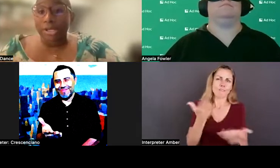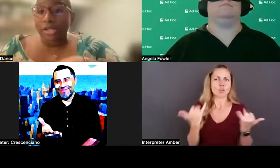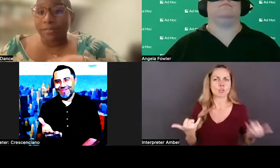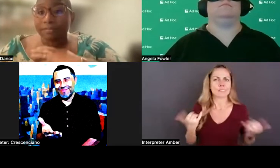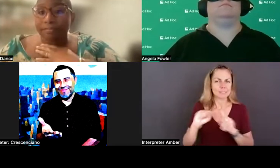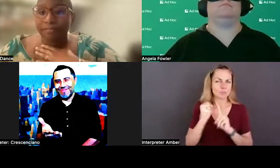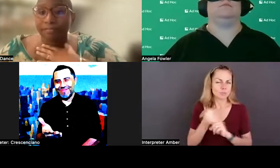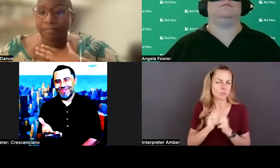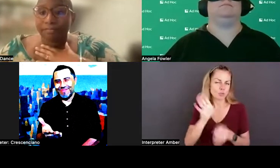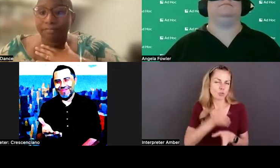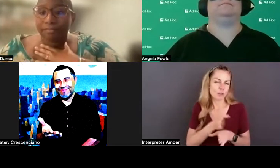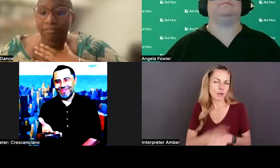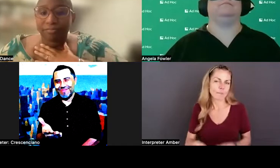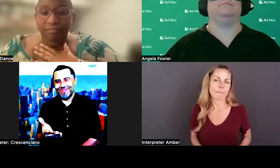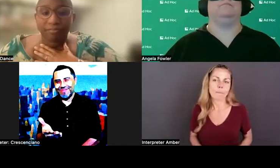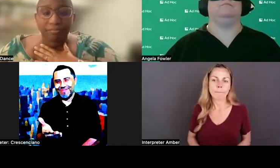your career?